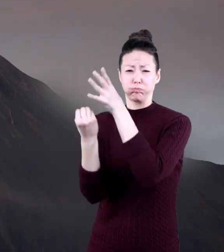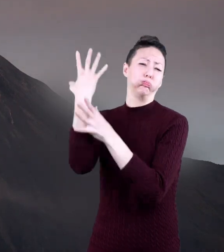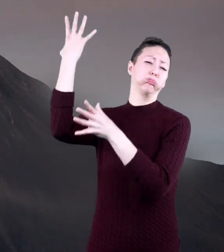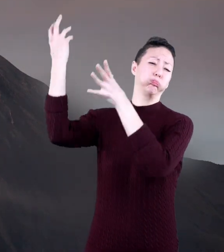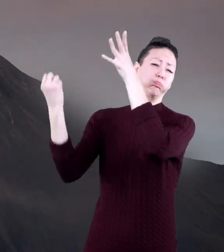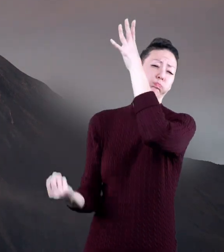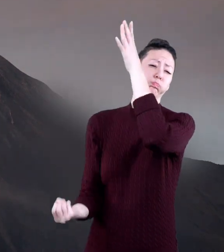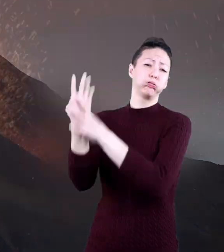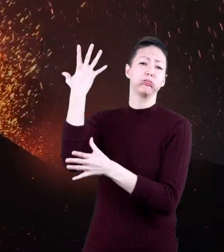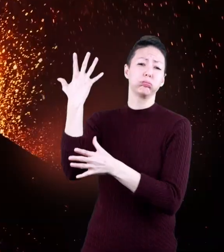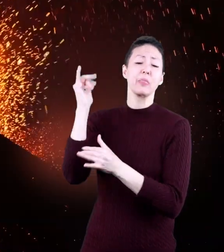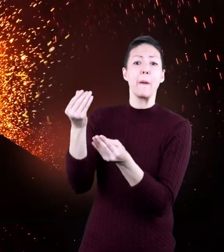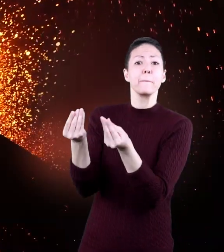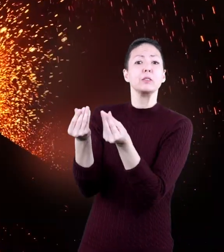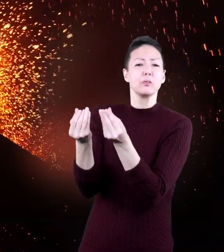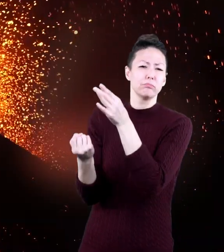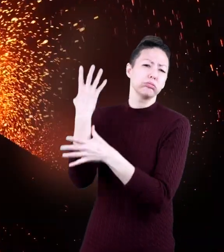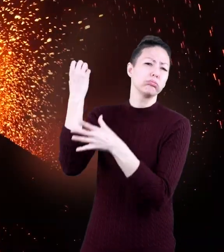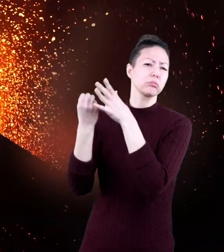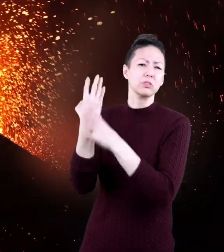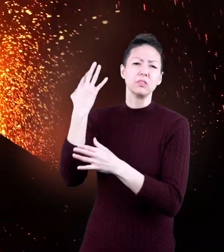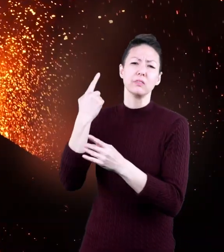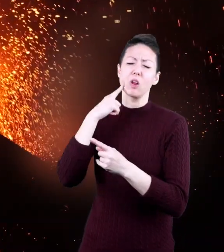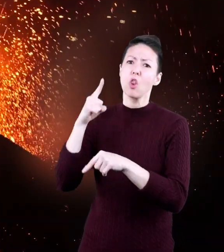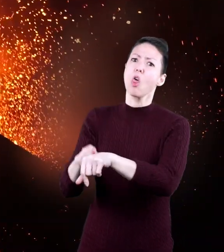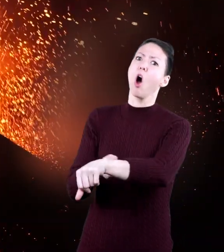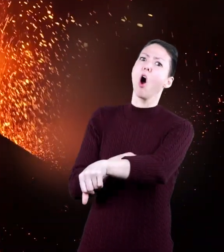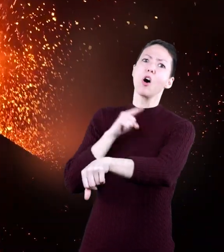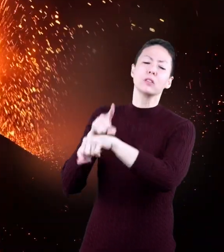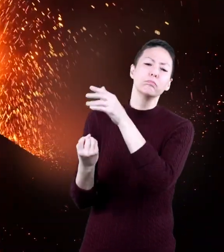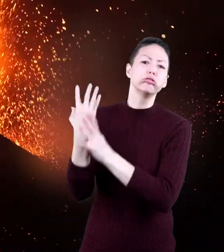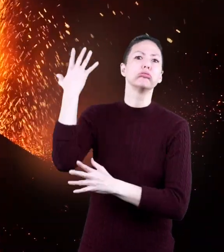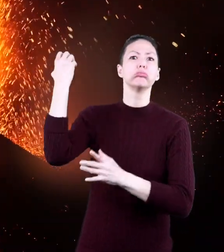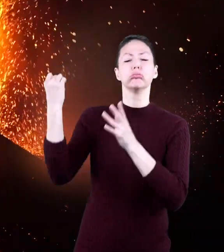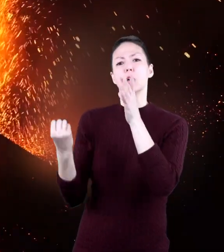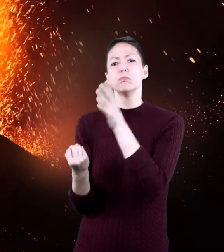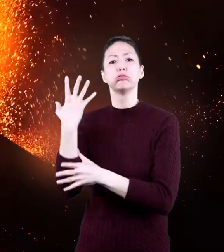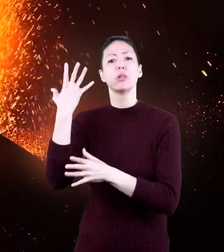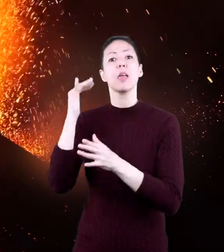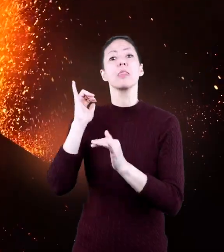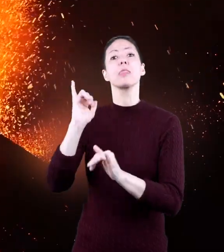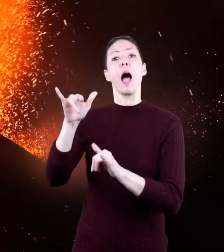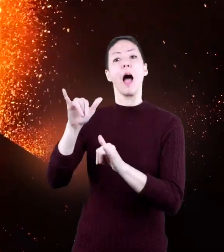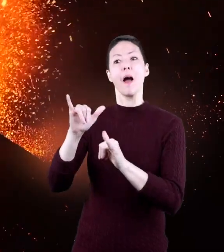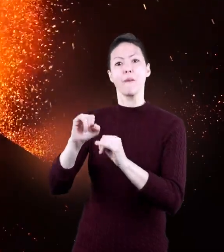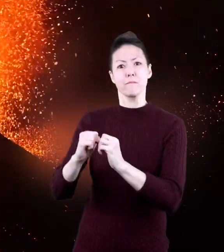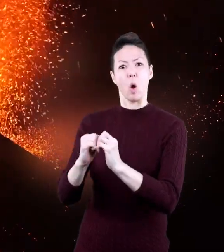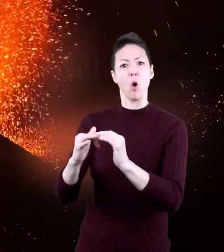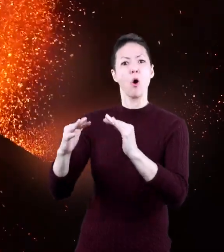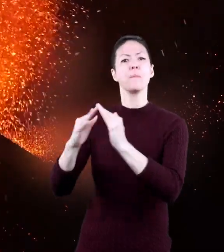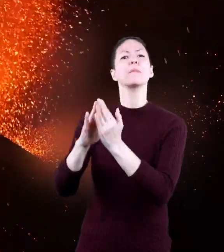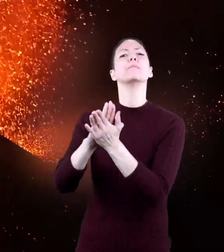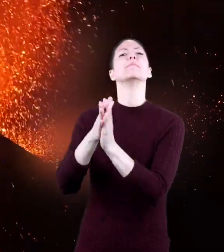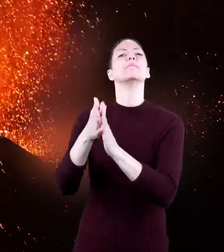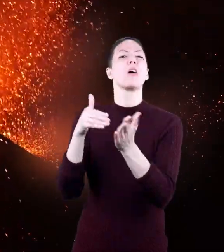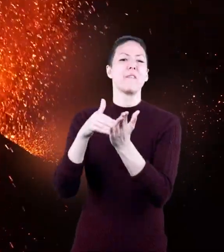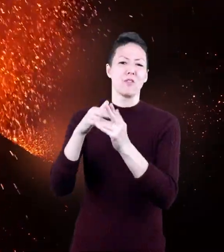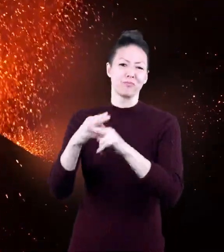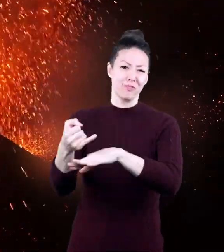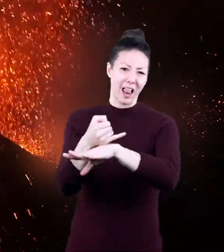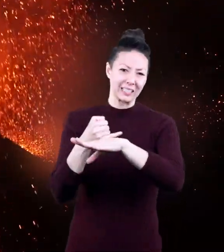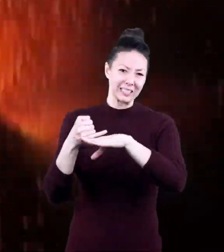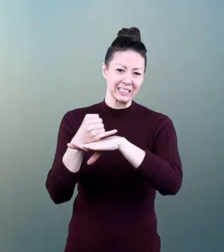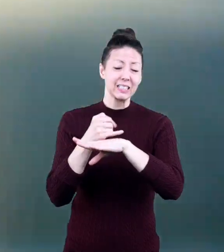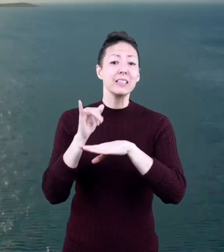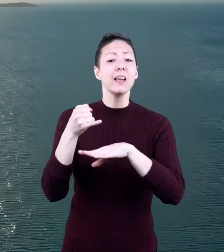erupt? That material being erupted over a long period of time is often what forms an island.